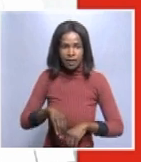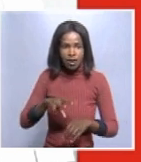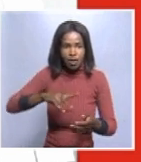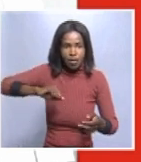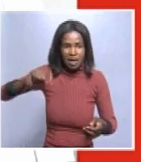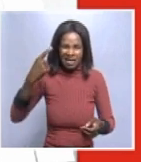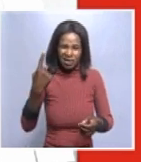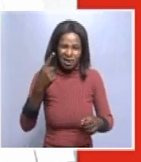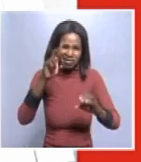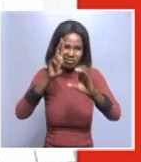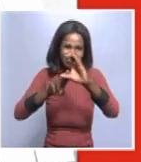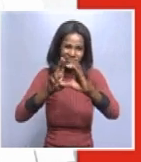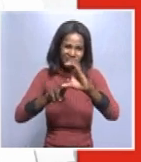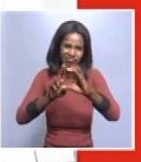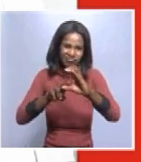1, from Hobabis.